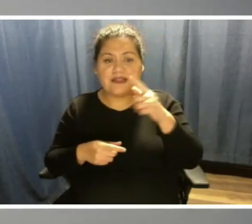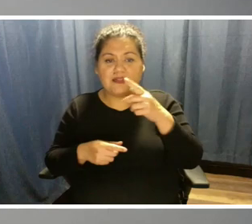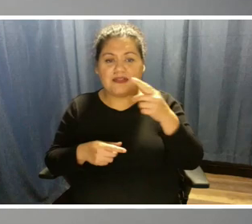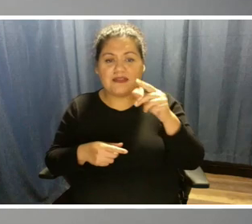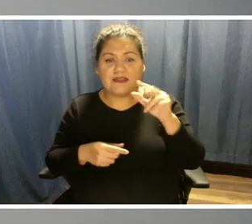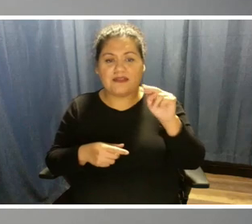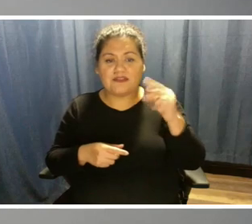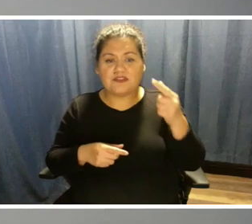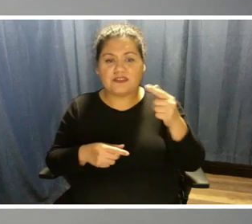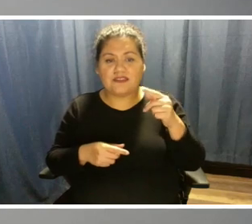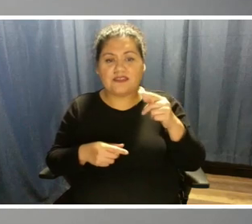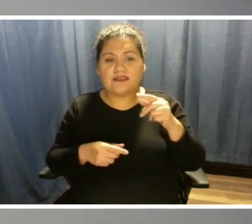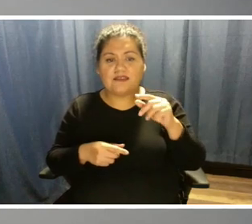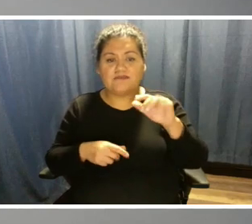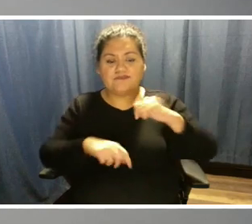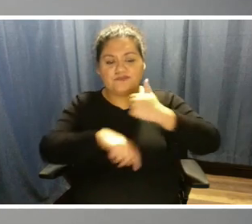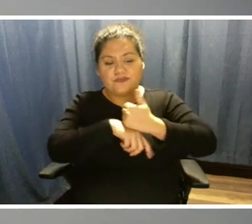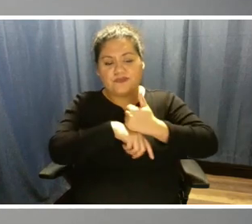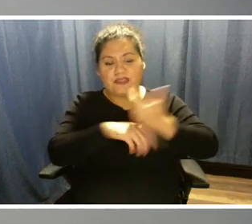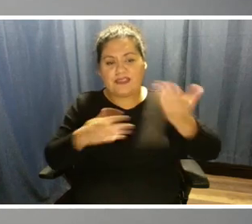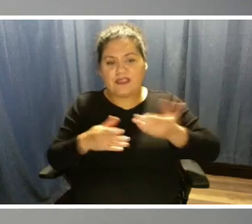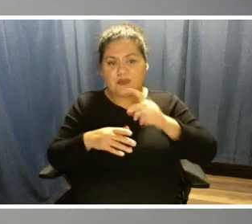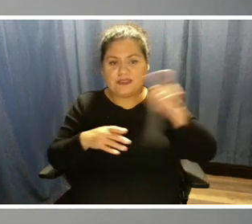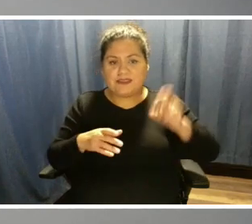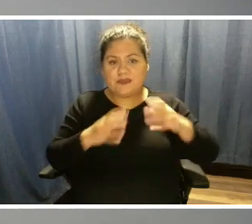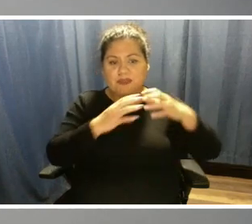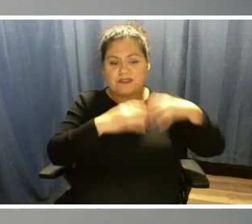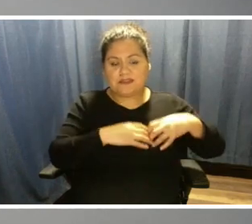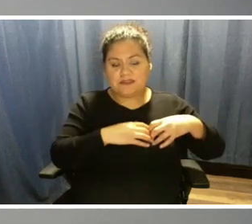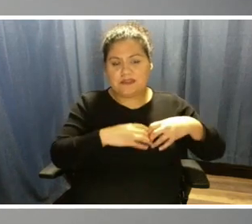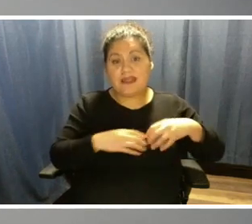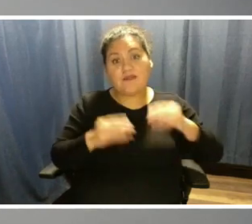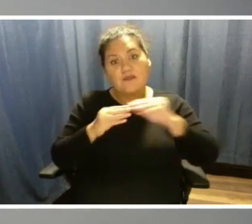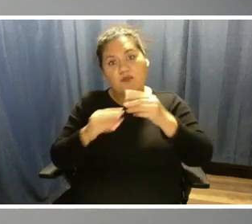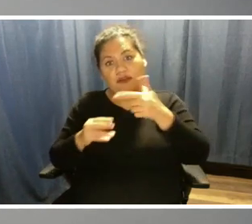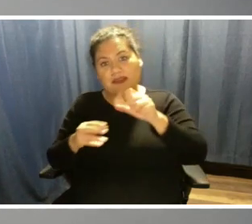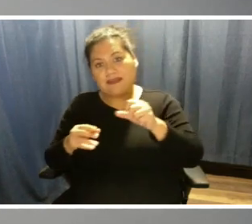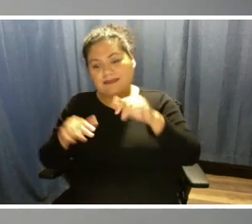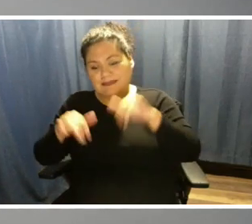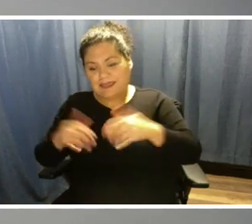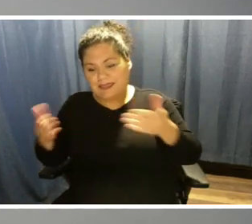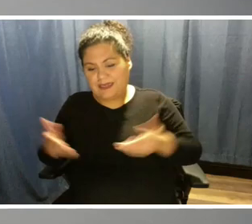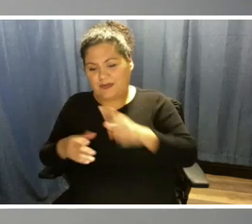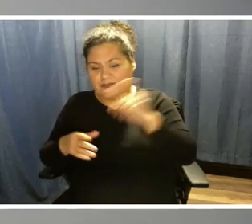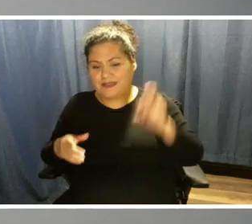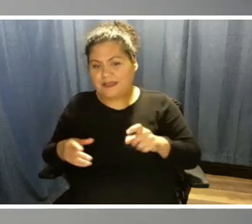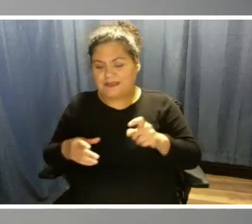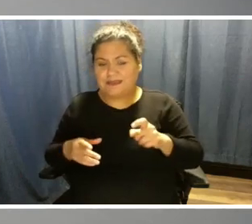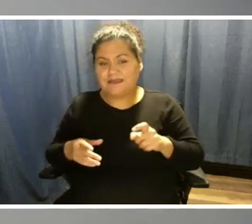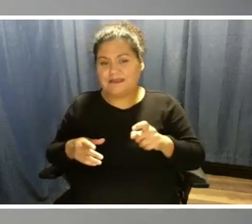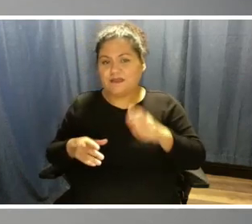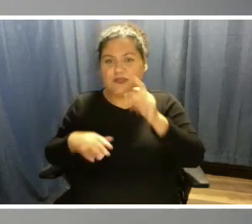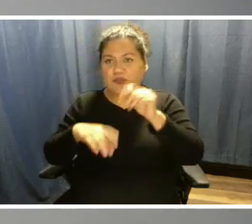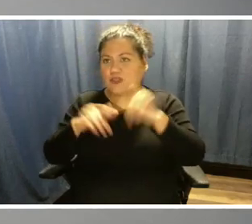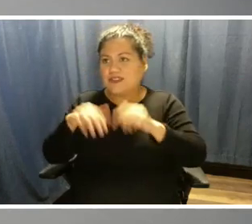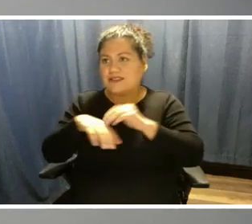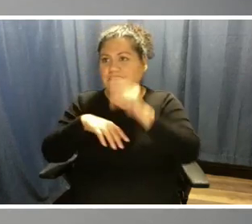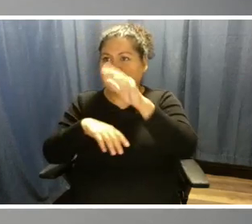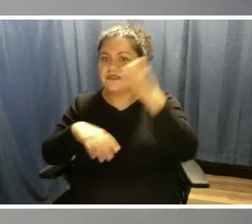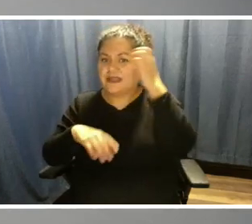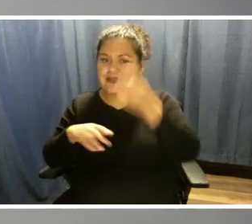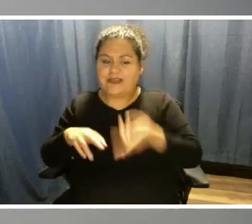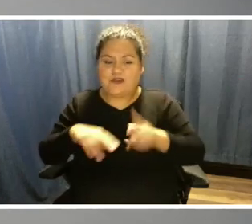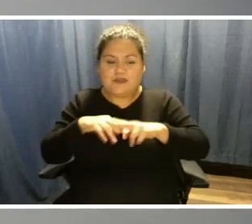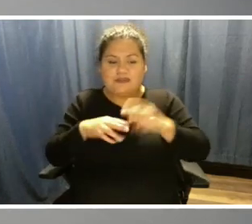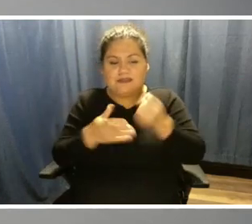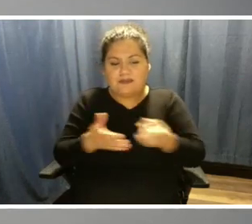in Texas that had to go down, which meant more gas state in Texas, because it couldn't get out to Europe. And that actually increased the supply here in Texas, which helped